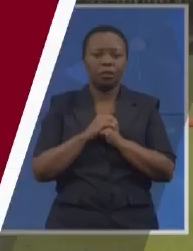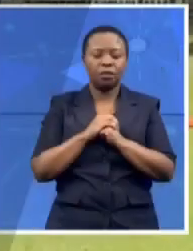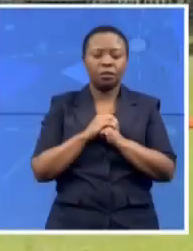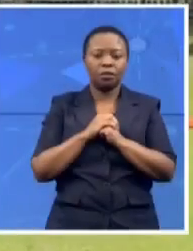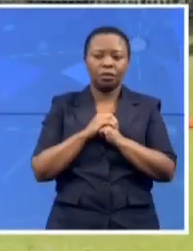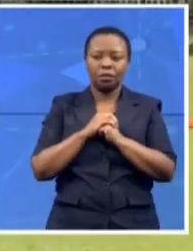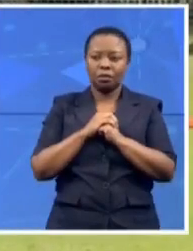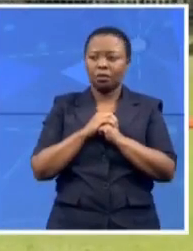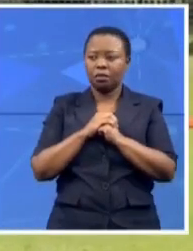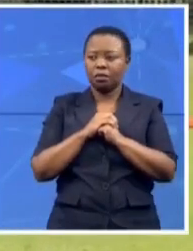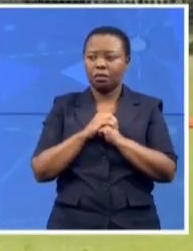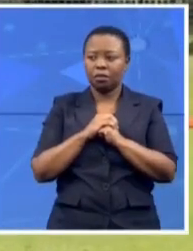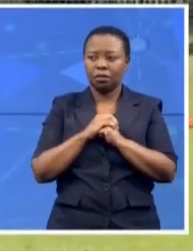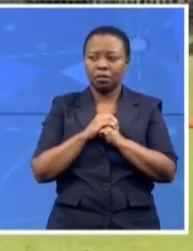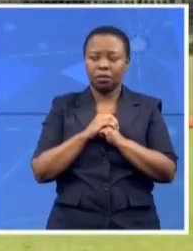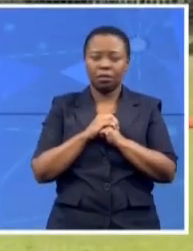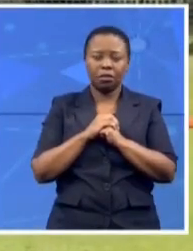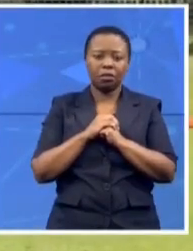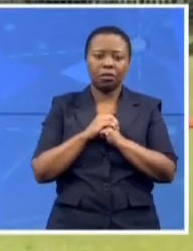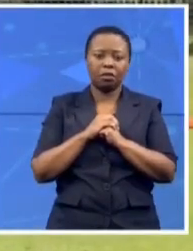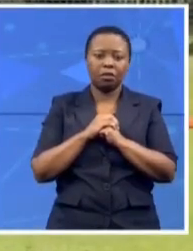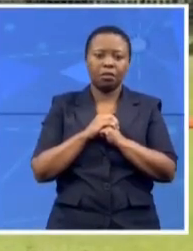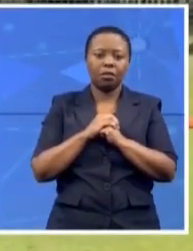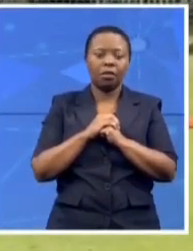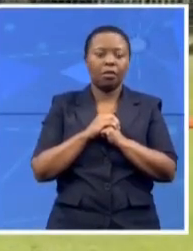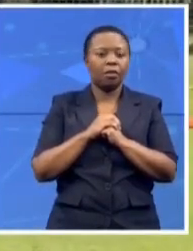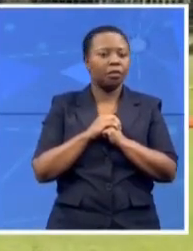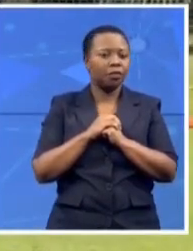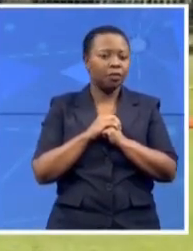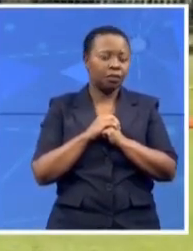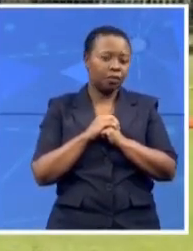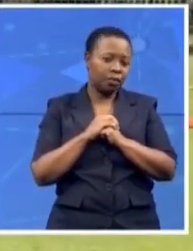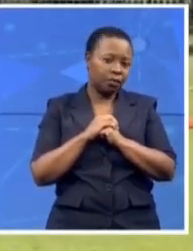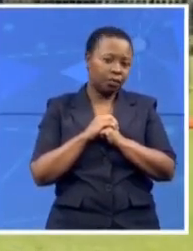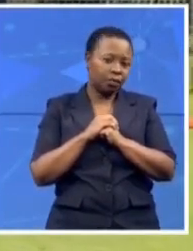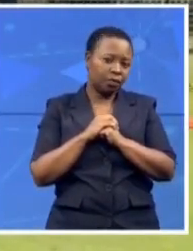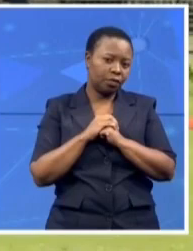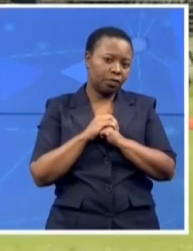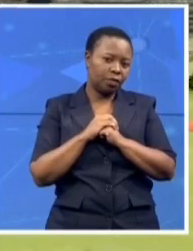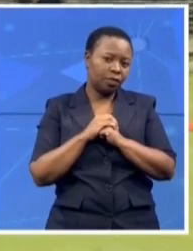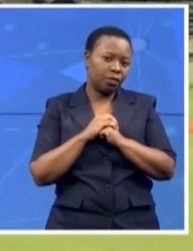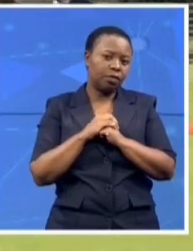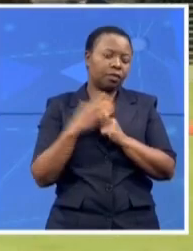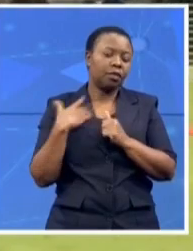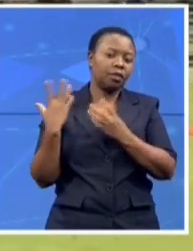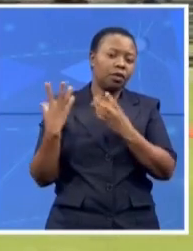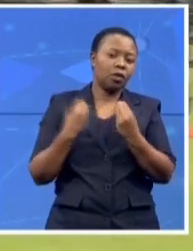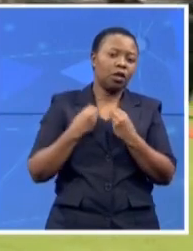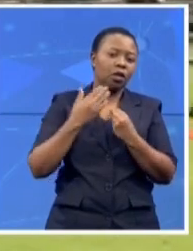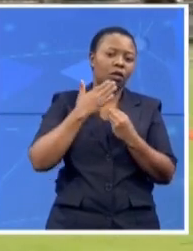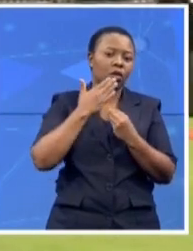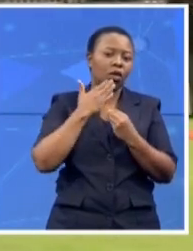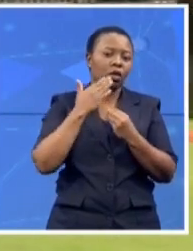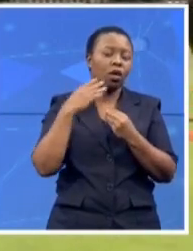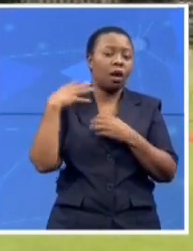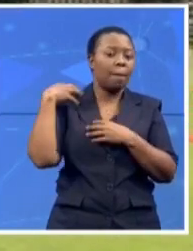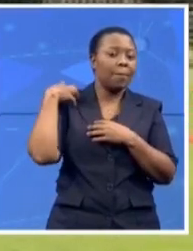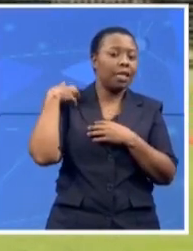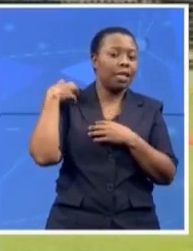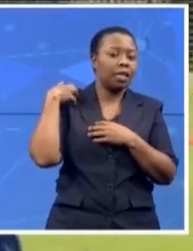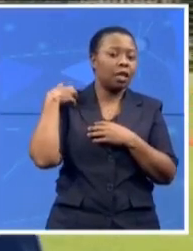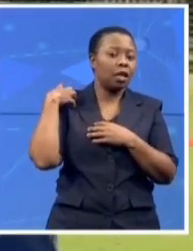A very good day, indeed. you are with me, I'm with the Justice Minister, Prime Minister Alamula, who is going to just speak to us